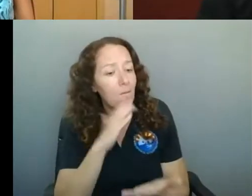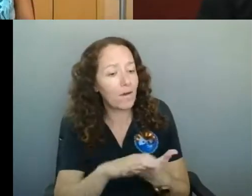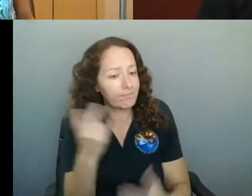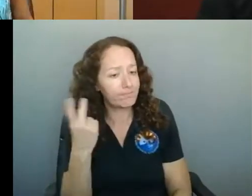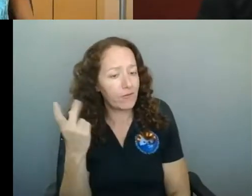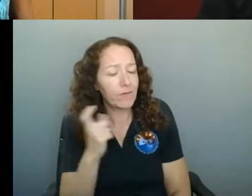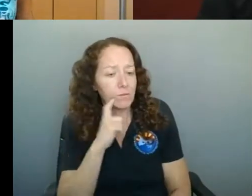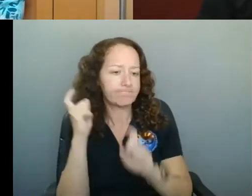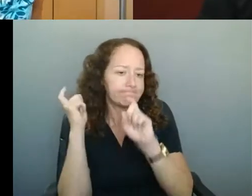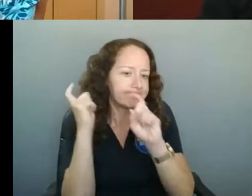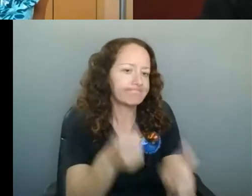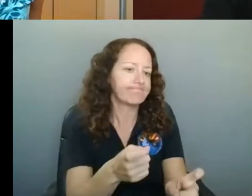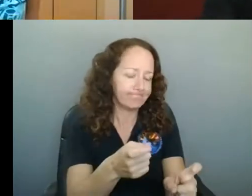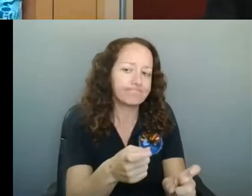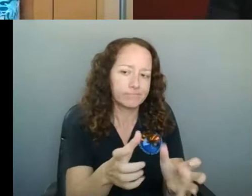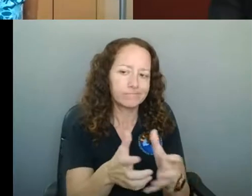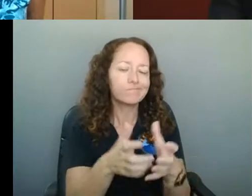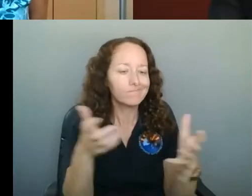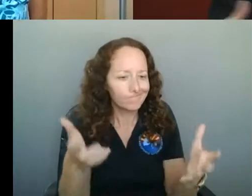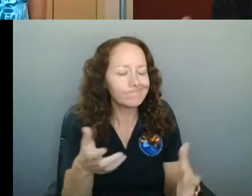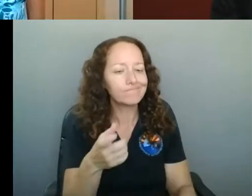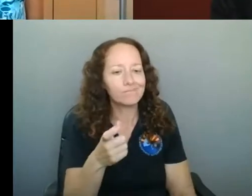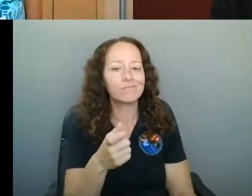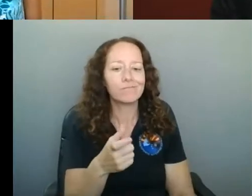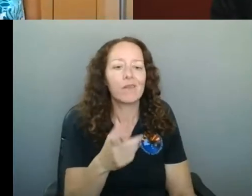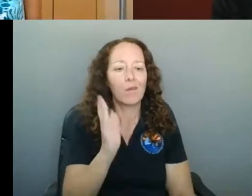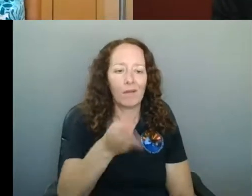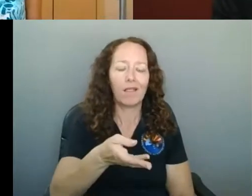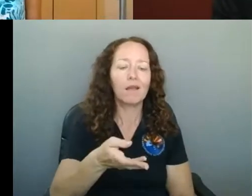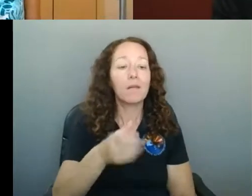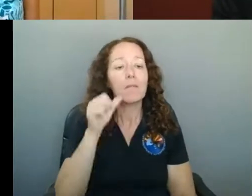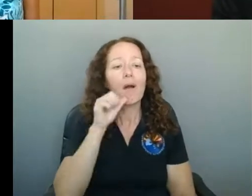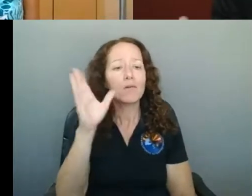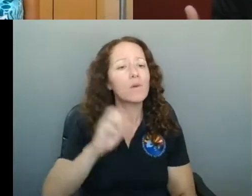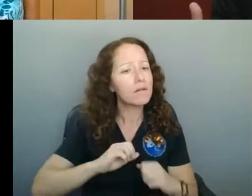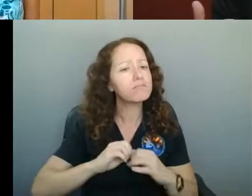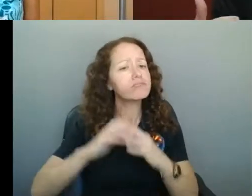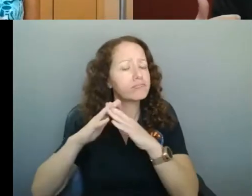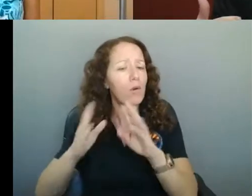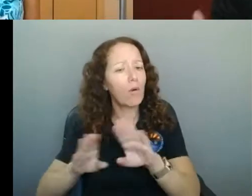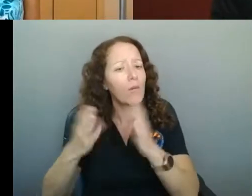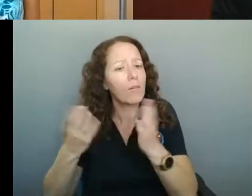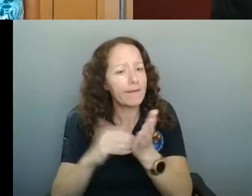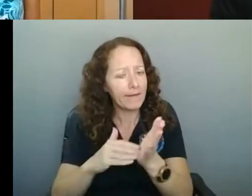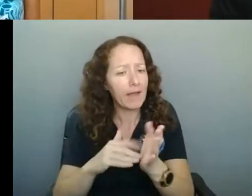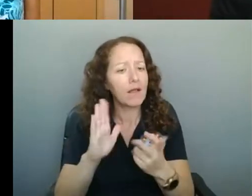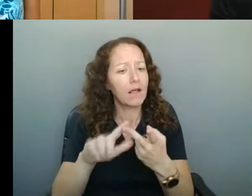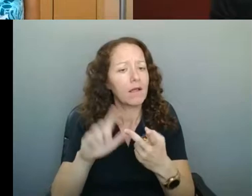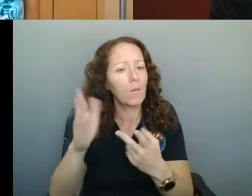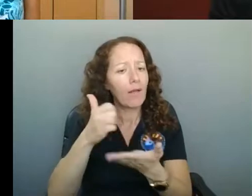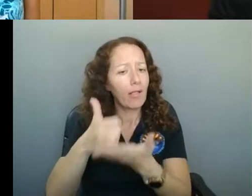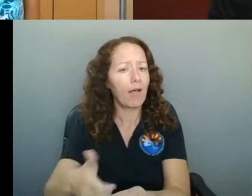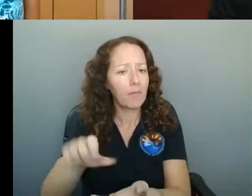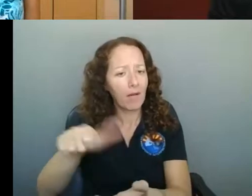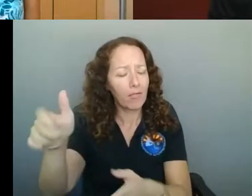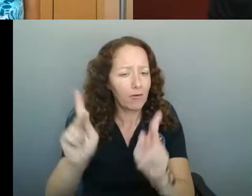know, the bars will be back, and they will help others. But I must say, I feel like they've always been there for us.